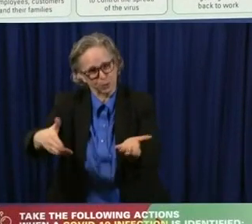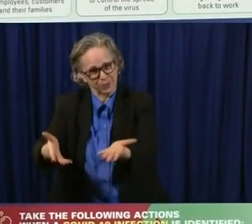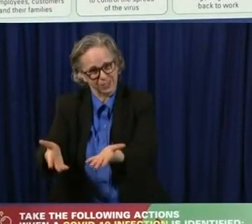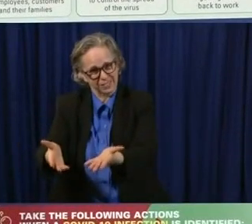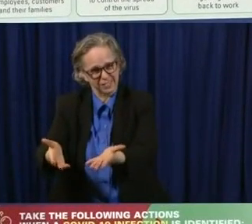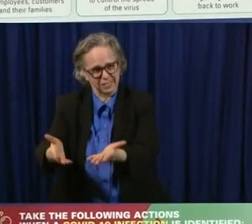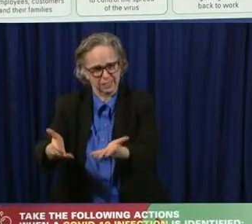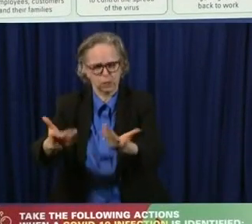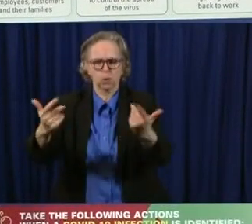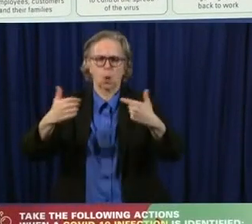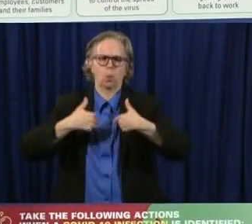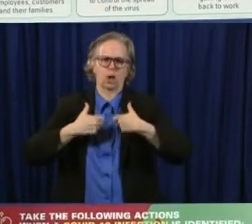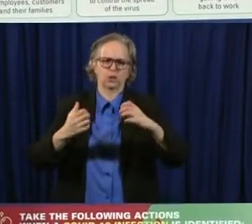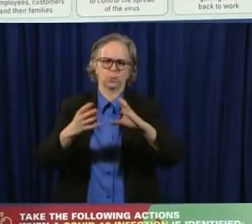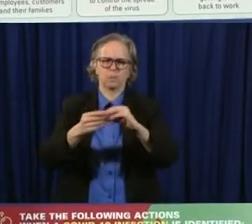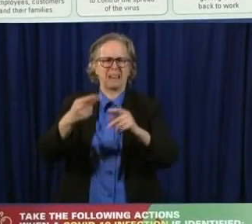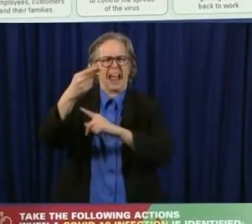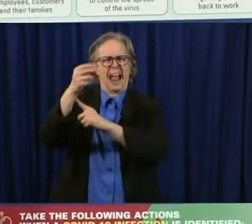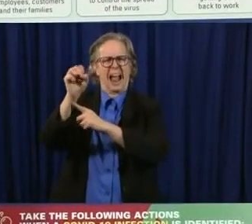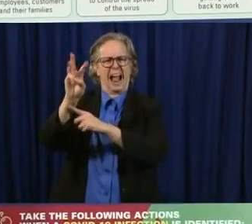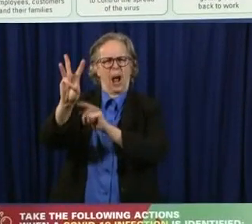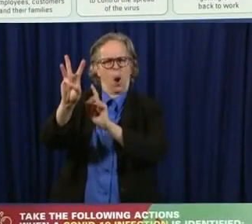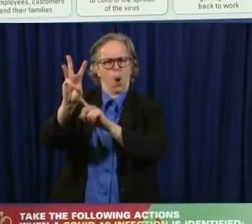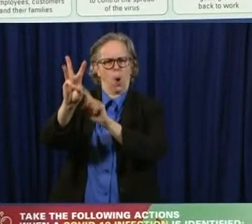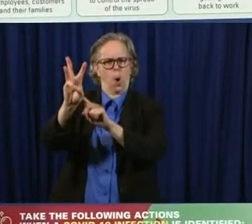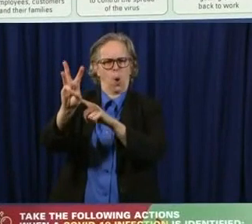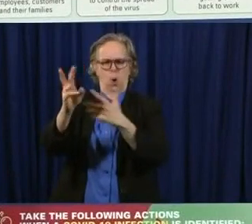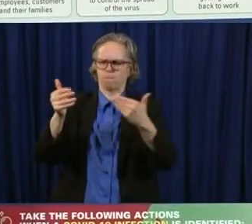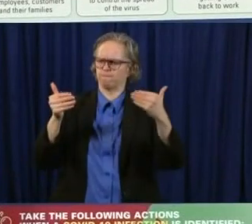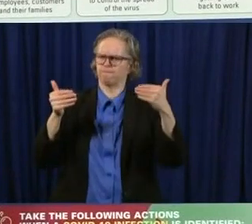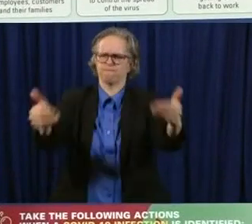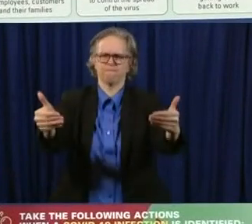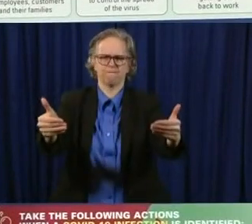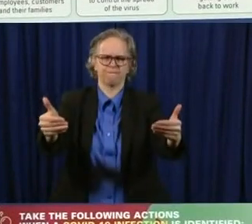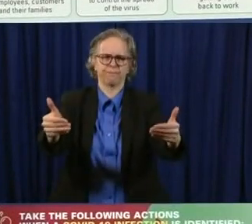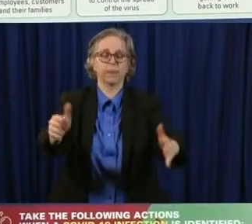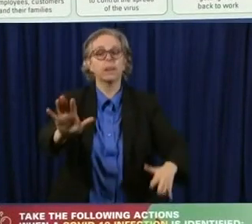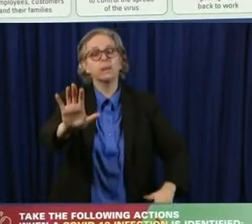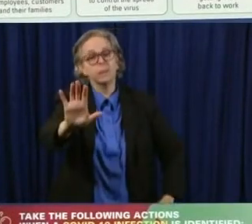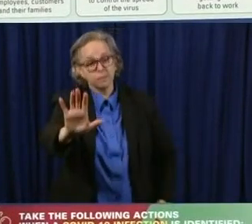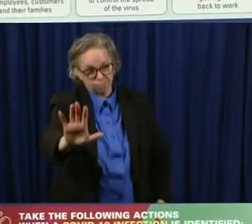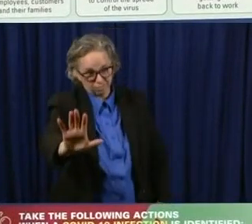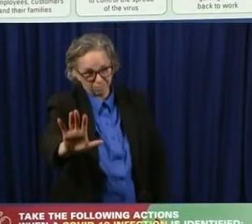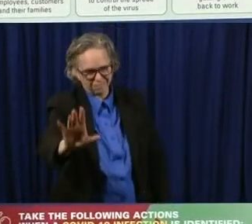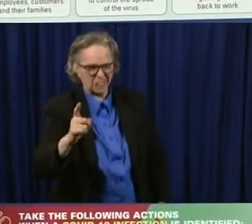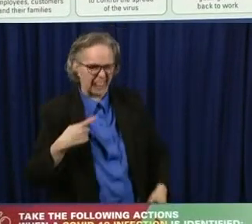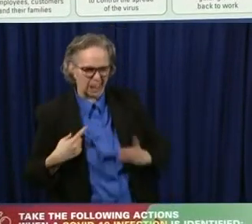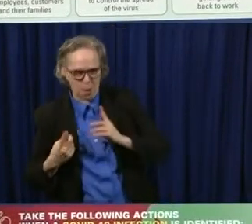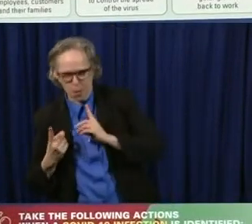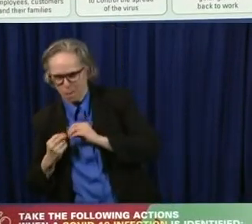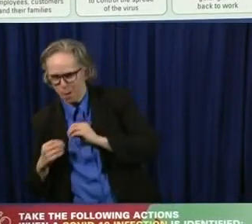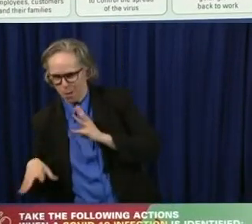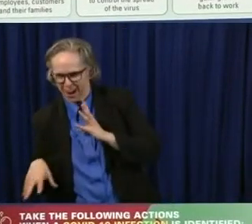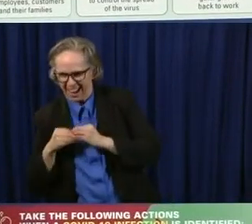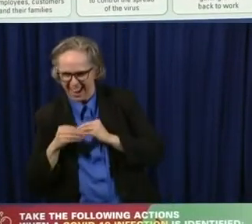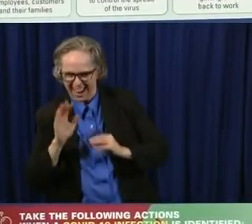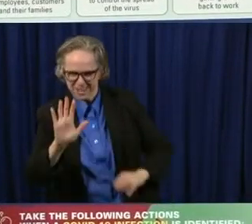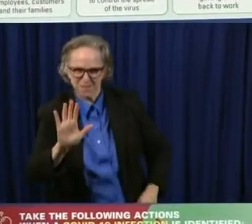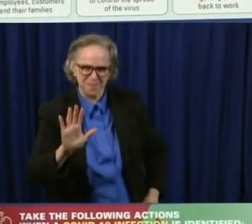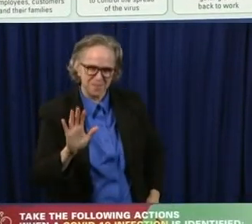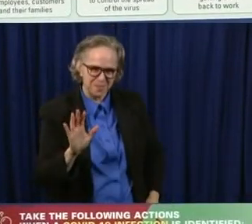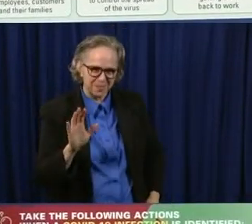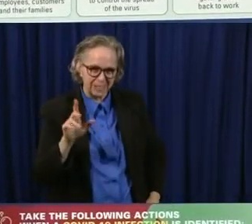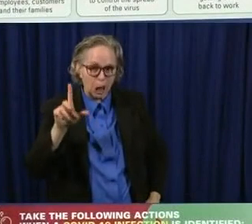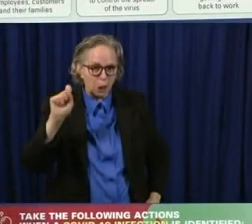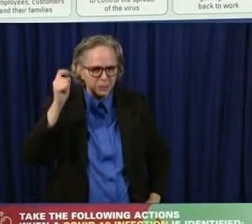move forward. And let me just say, add one more thing. And the Lieutenant Governor, uh, the other day